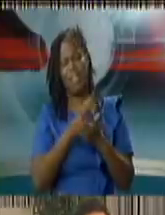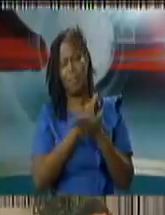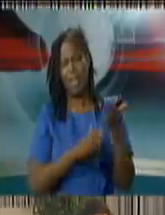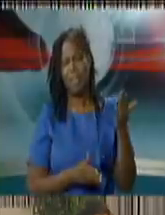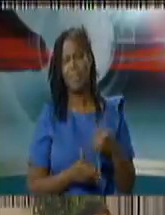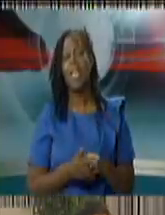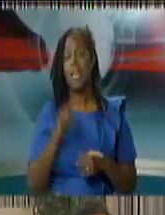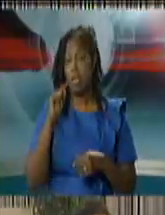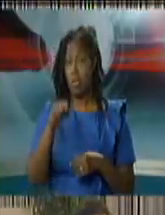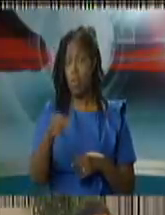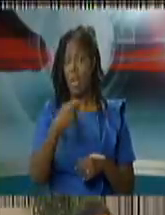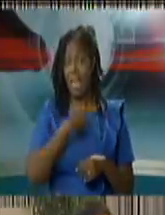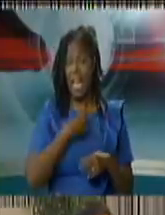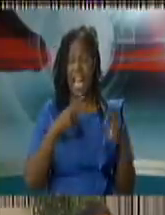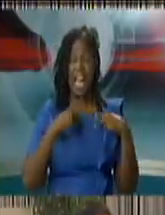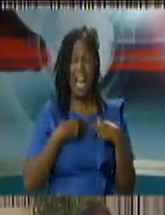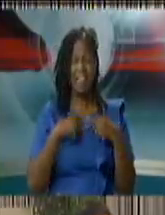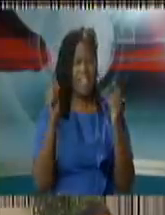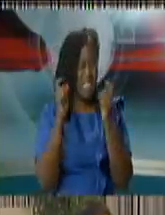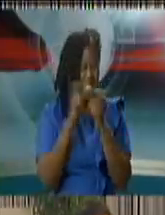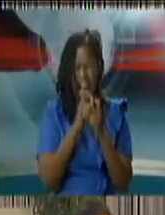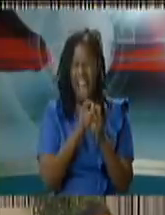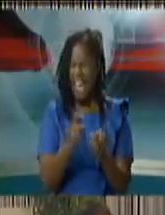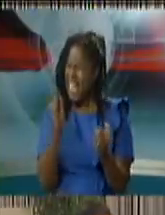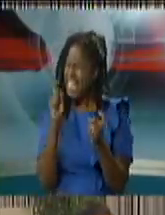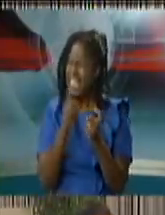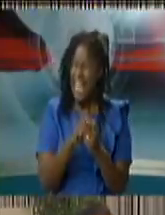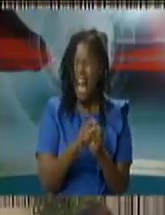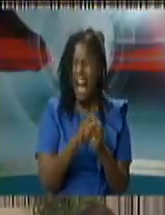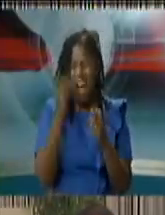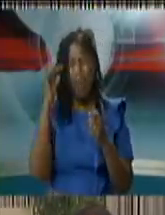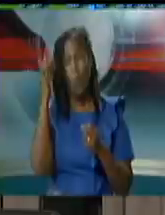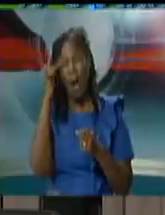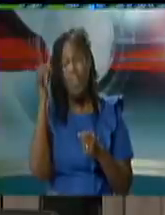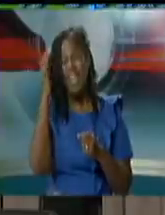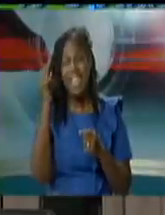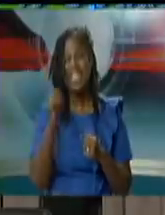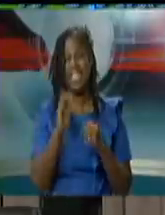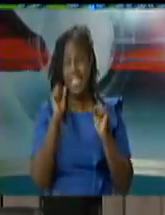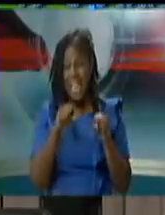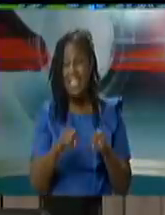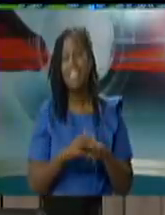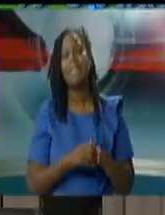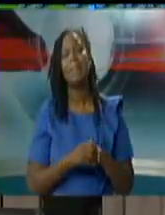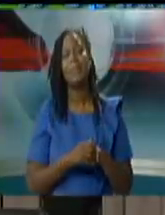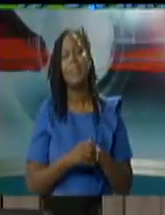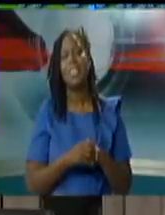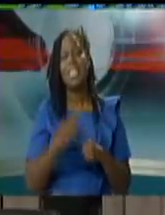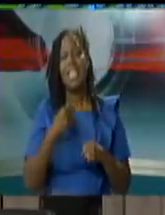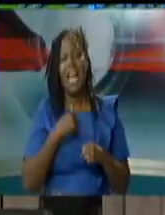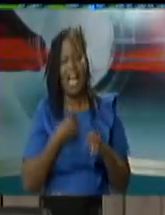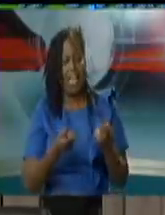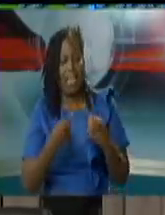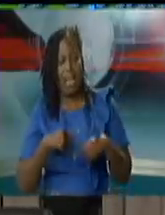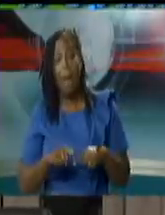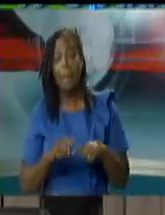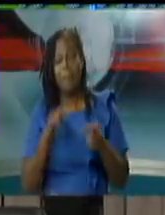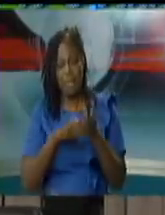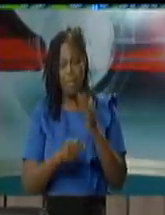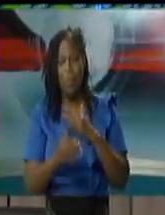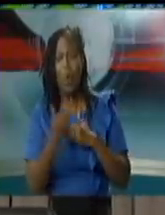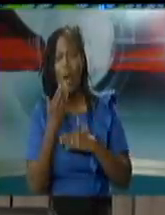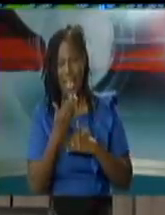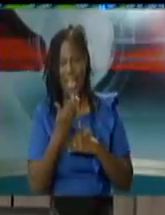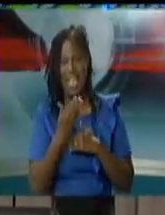exact exact same concern because it coming to the office in coming to this press conference this morning